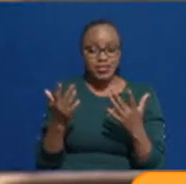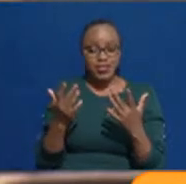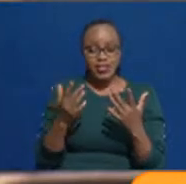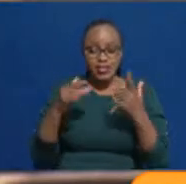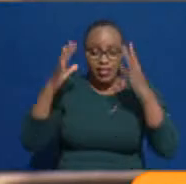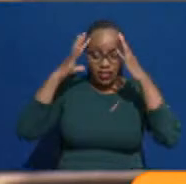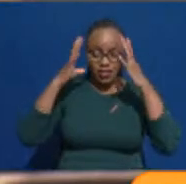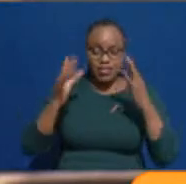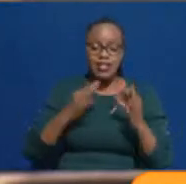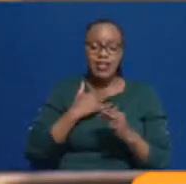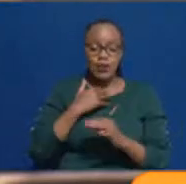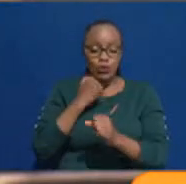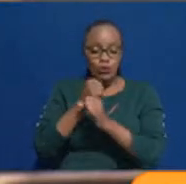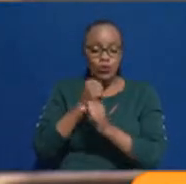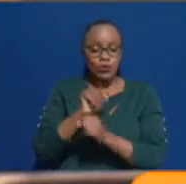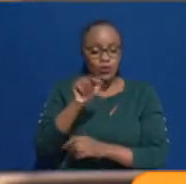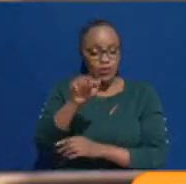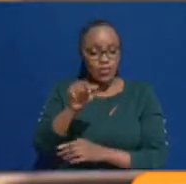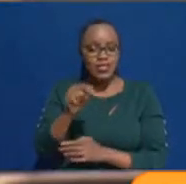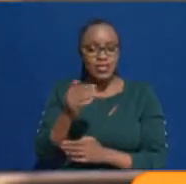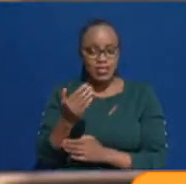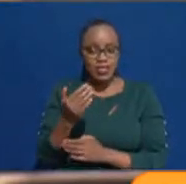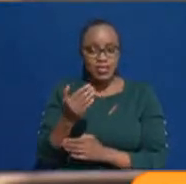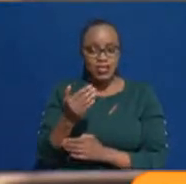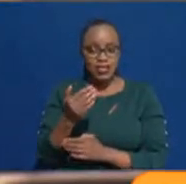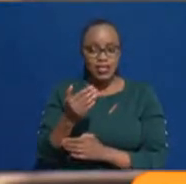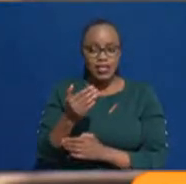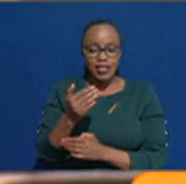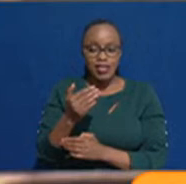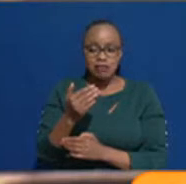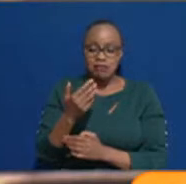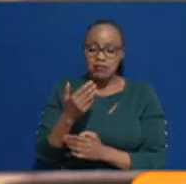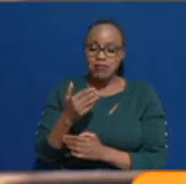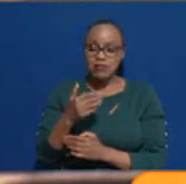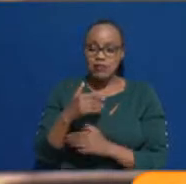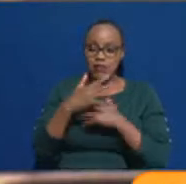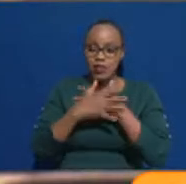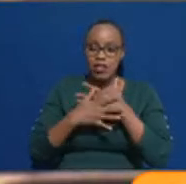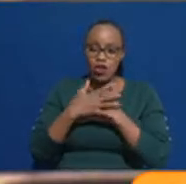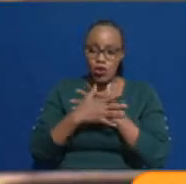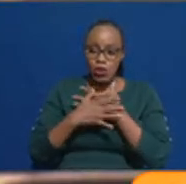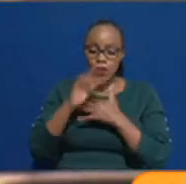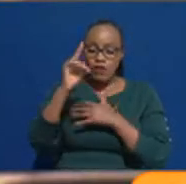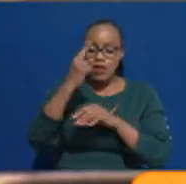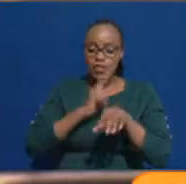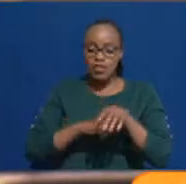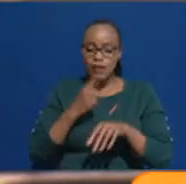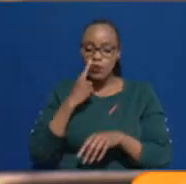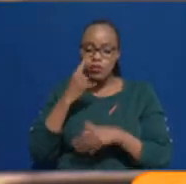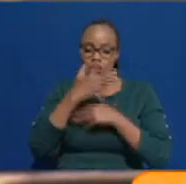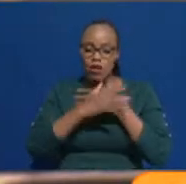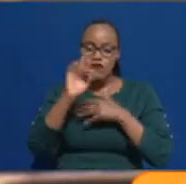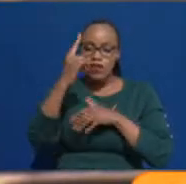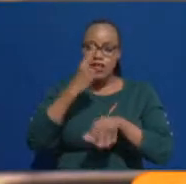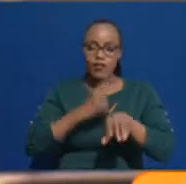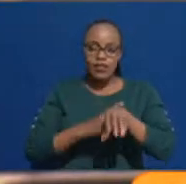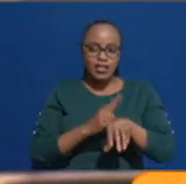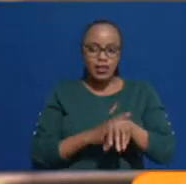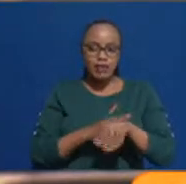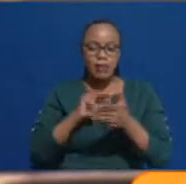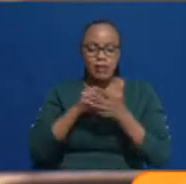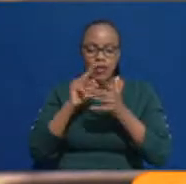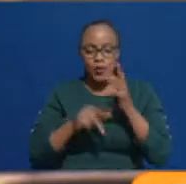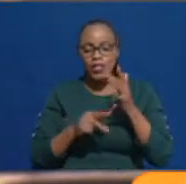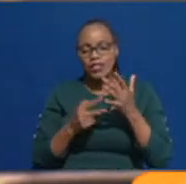said they were engaging with a computer for the first time. Right. Yeah, so we